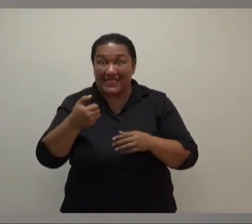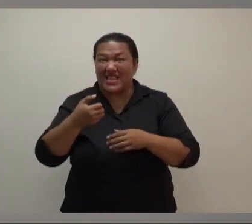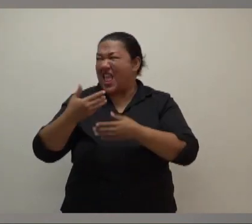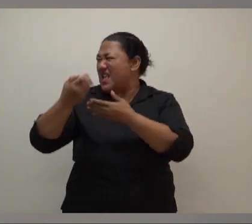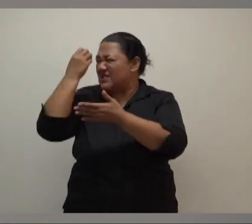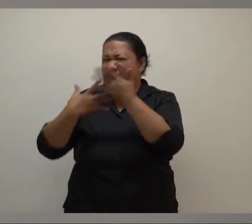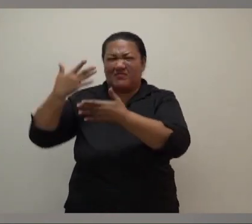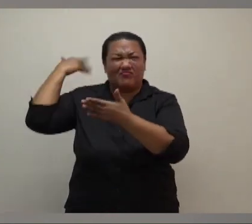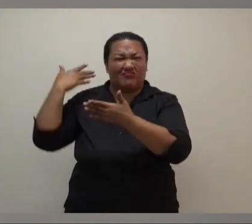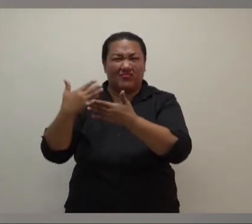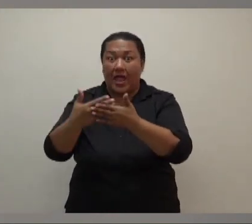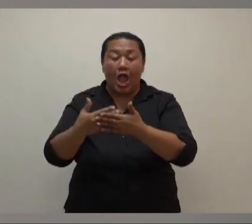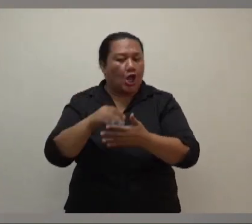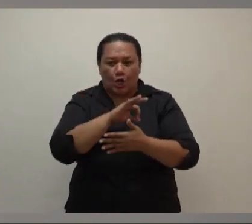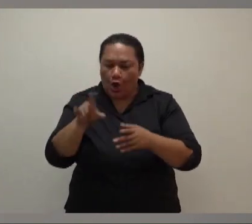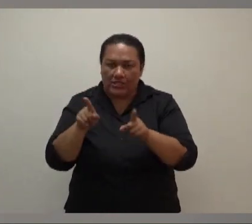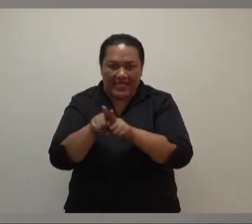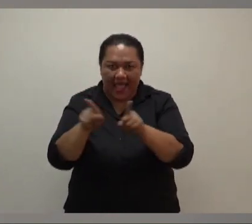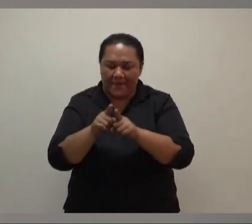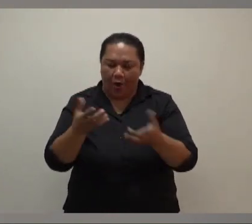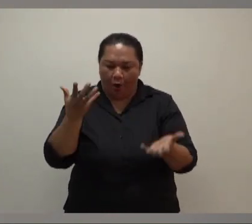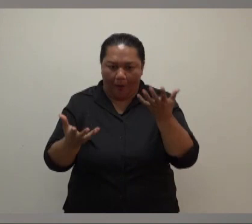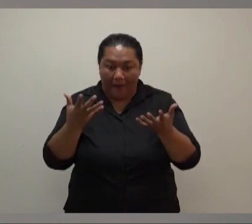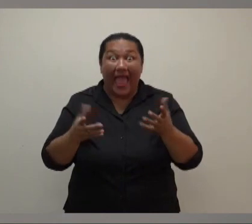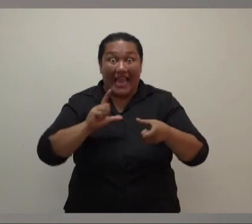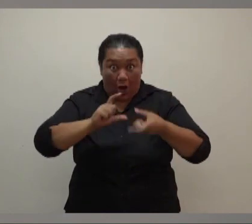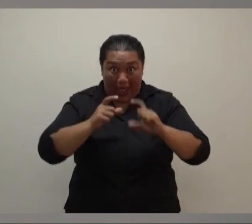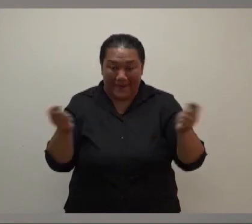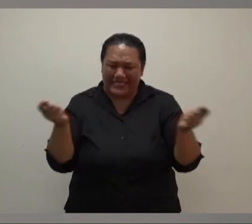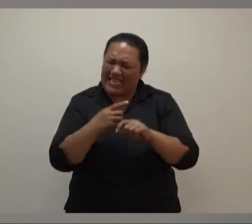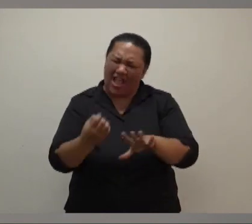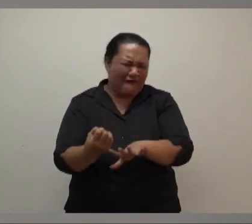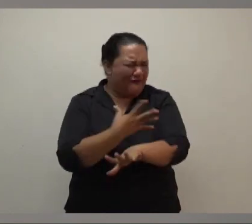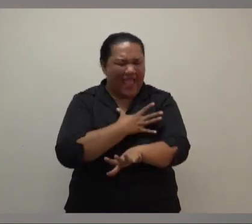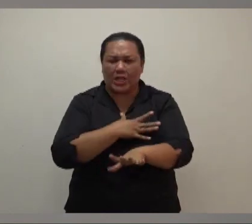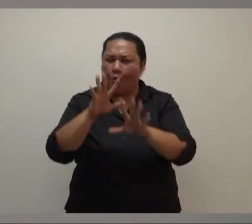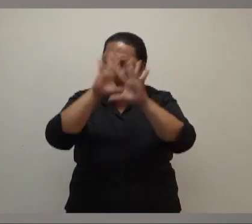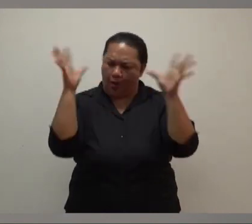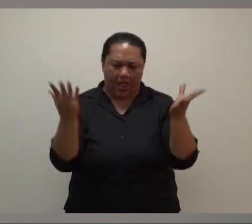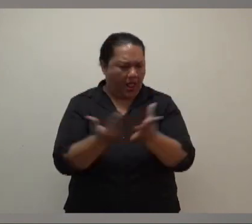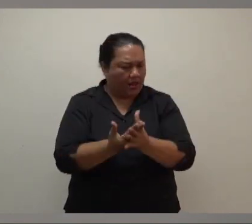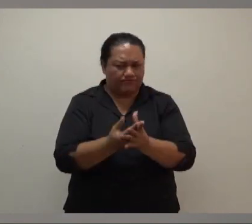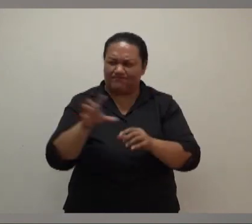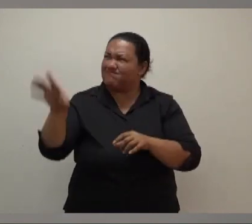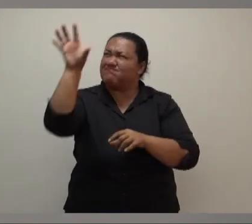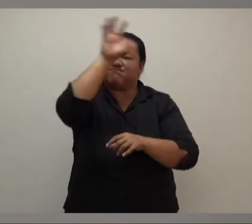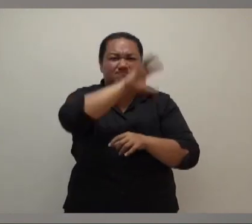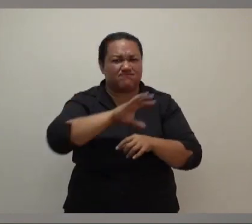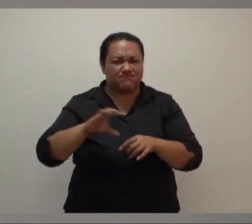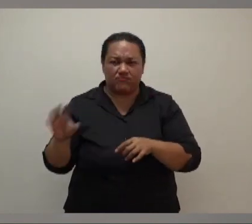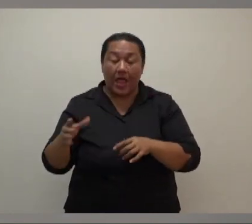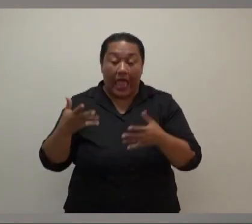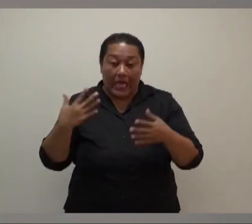grandparents endured. Climate change is warming the world, it is warming our oceans. And those warmer waters give